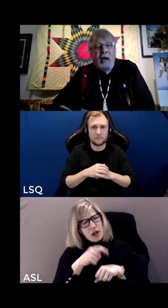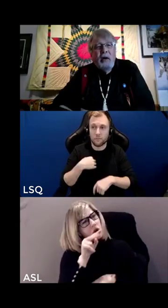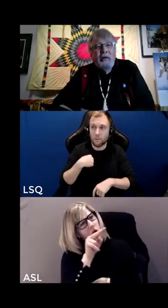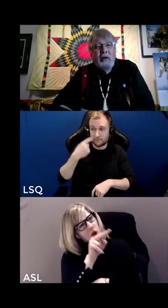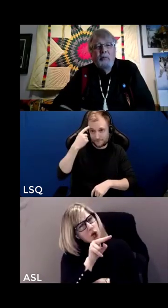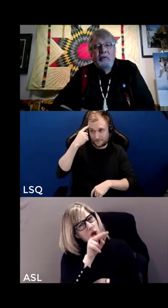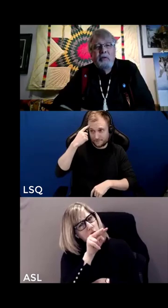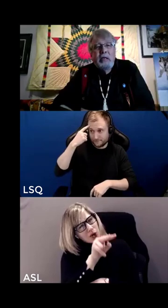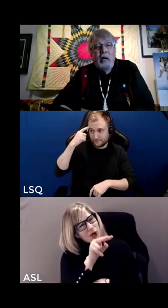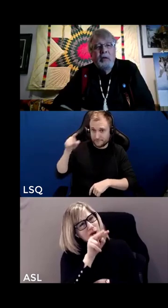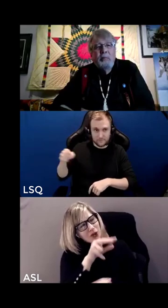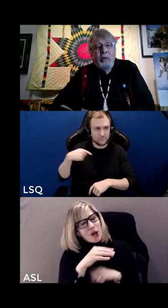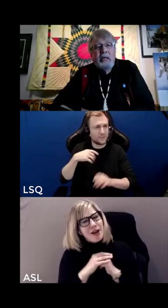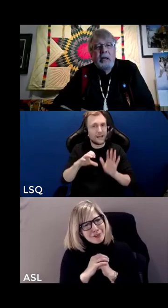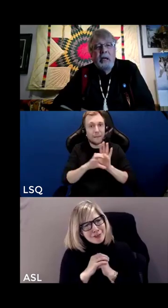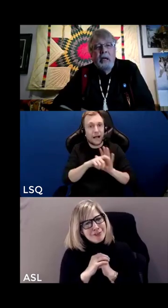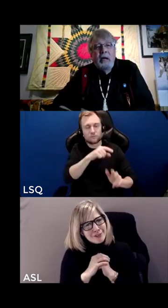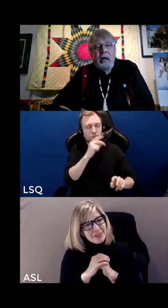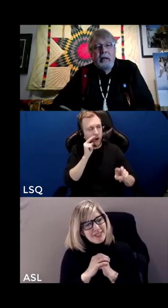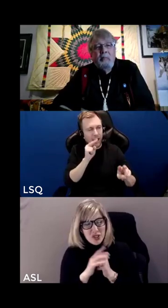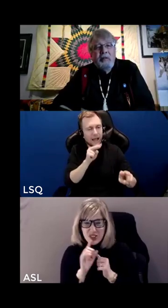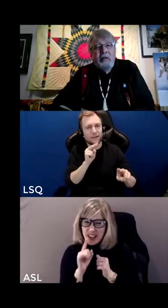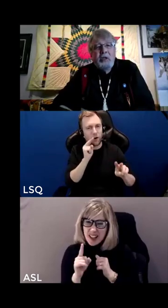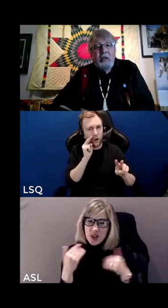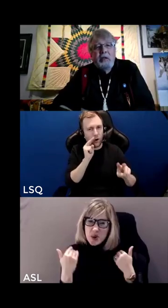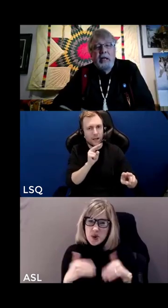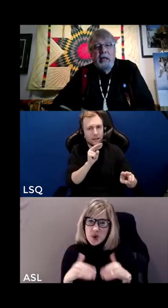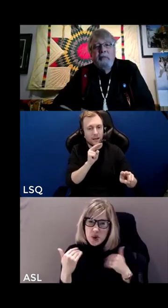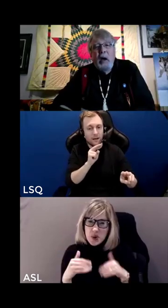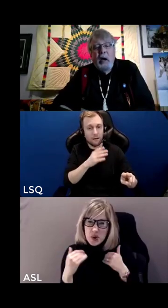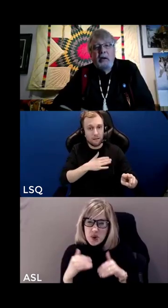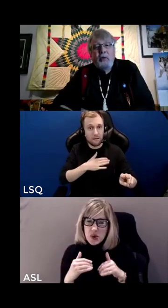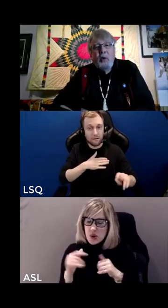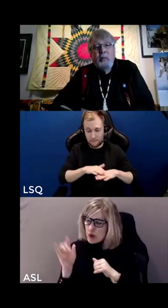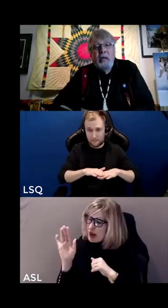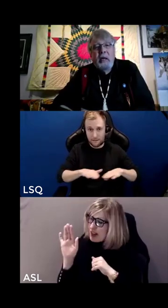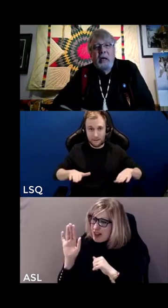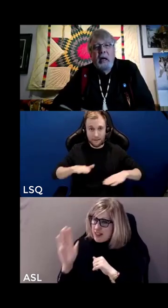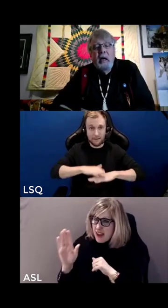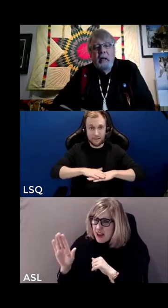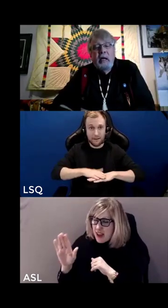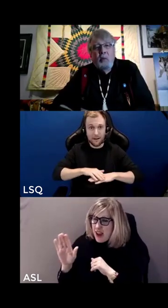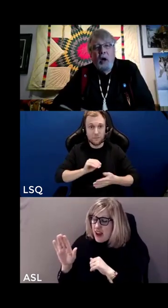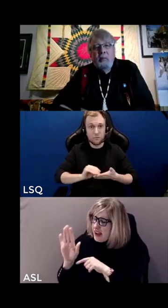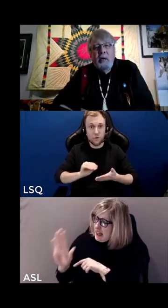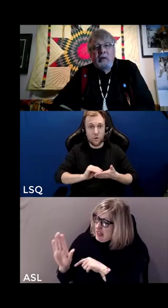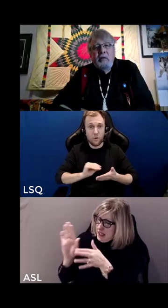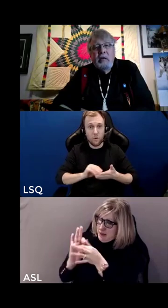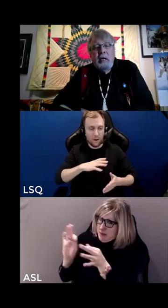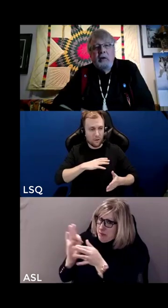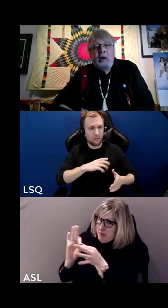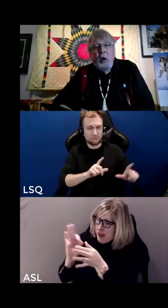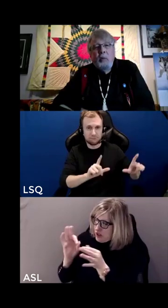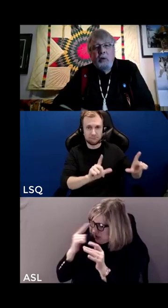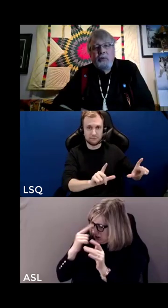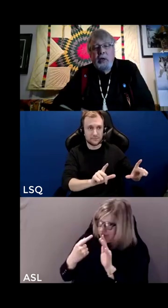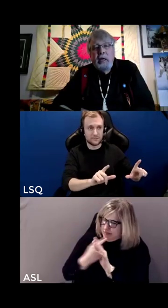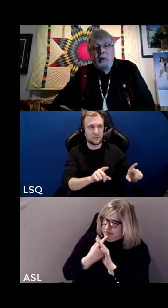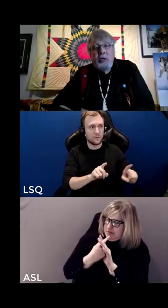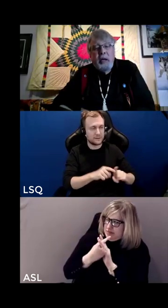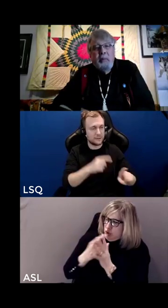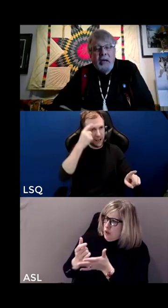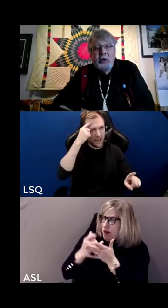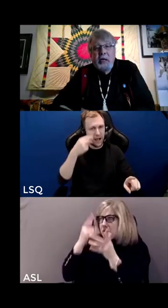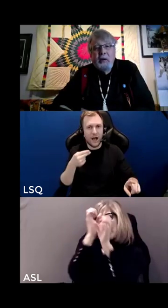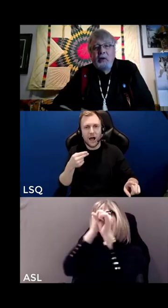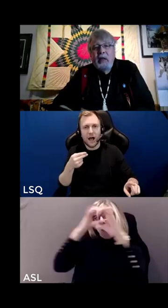time now i've come to see how deeply uh the message is that he left behind for me uh that he wanted me to see and to know more fully